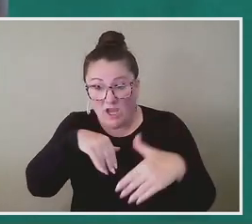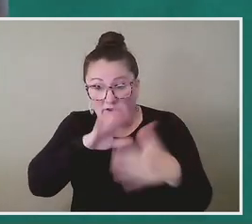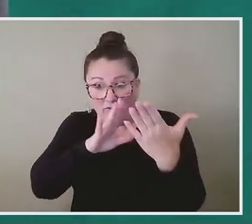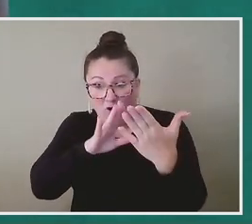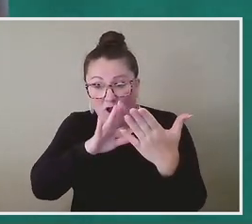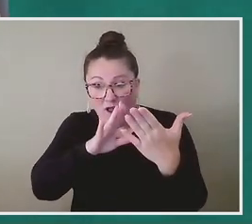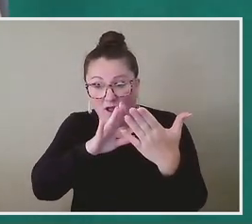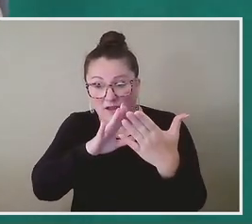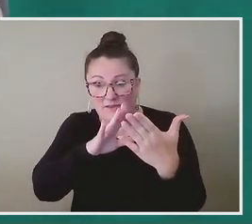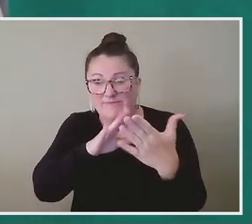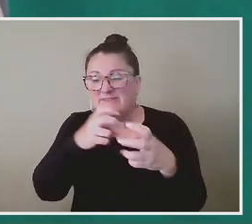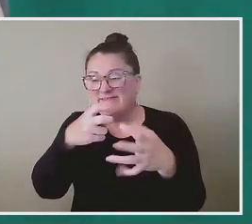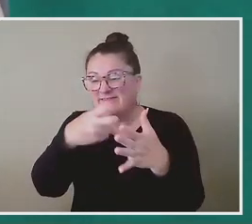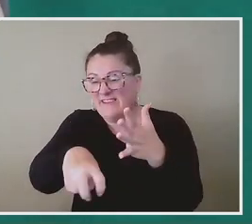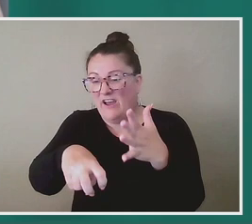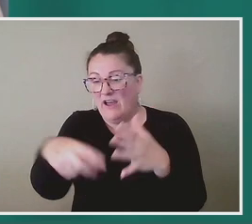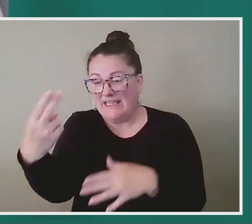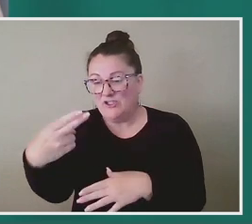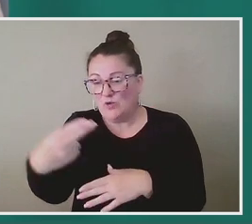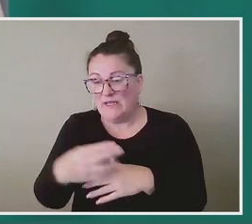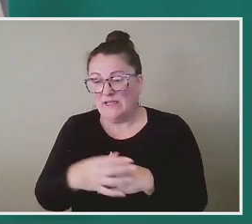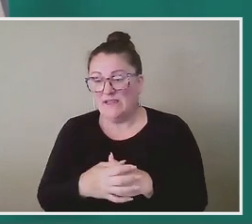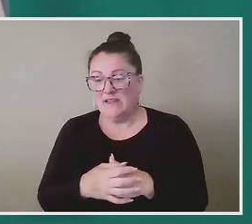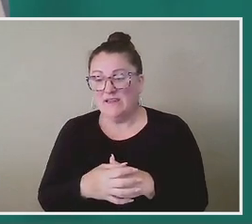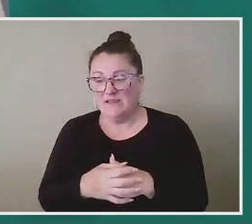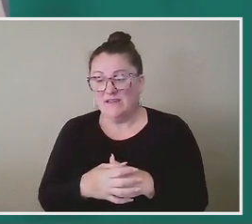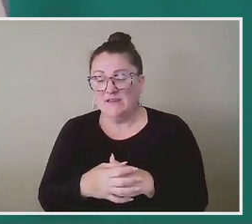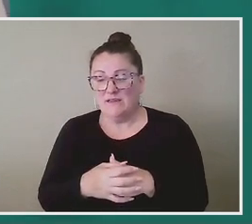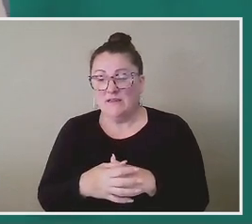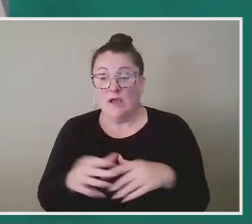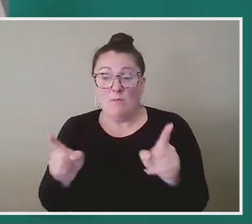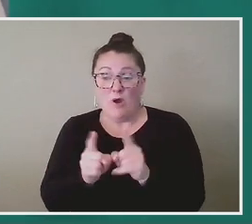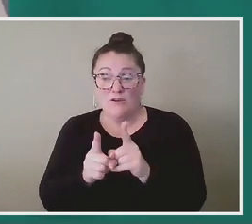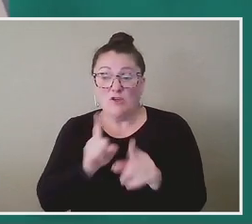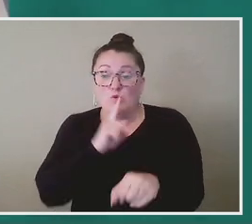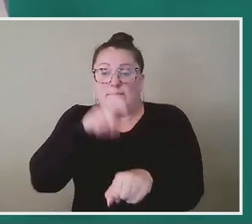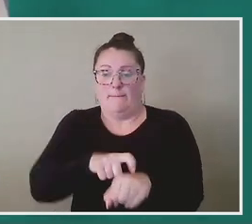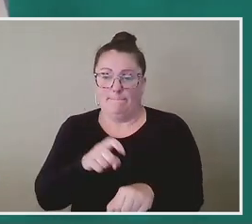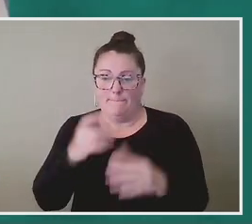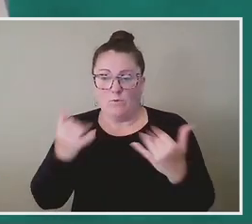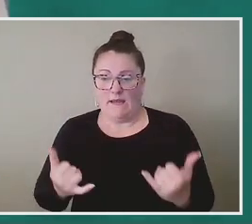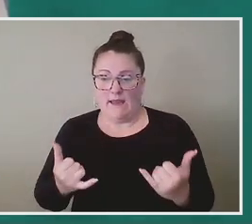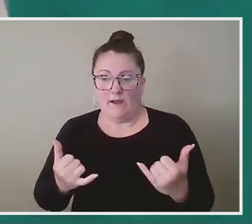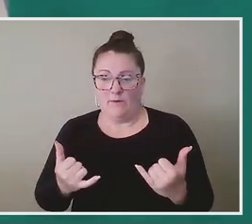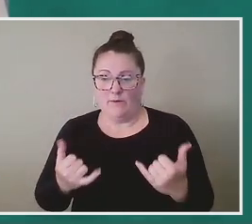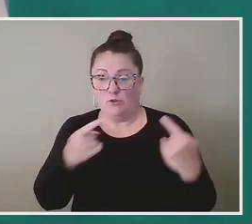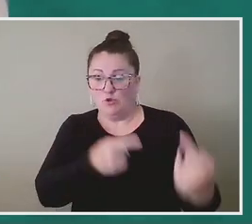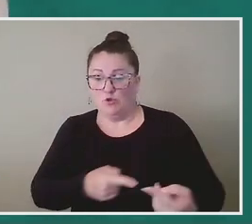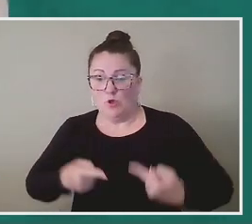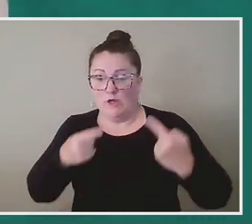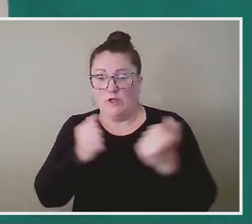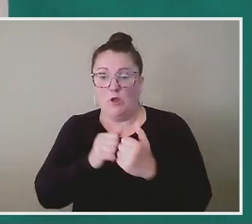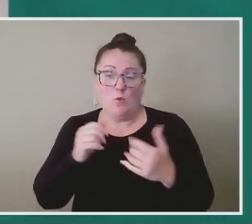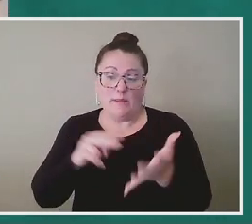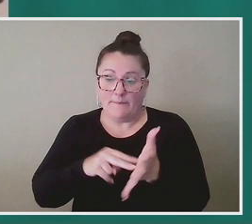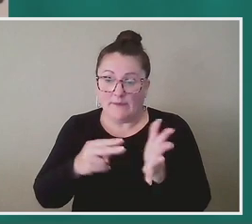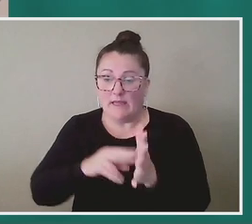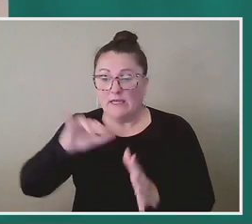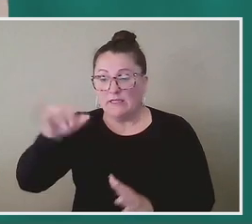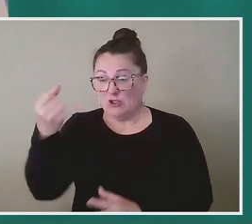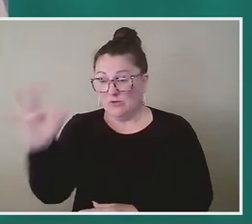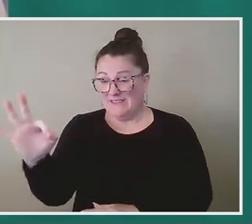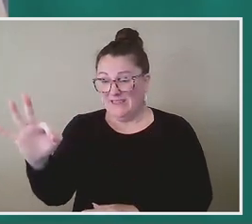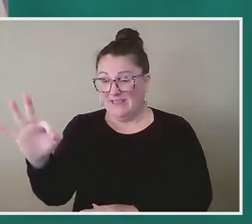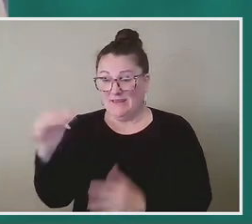history. And also in real time, all of us struggling with what it means for Juneteenth to suddenly